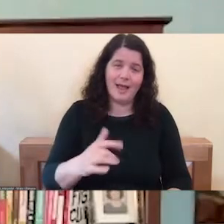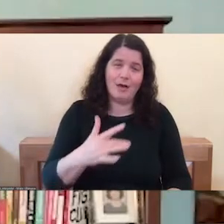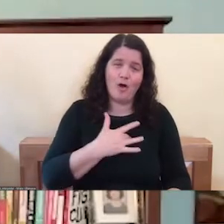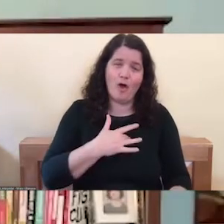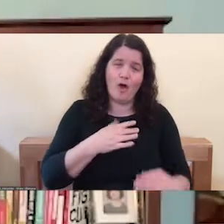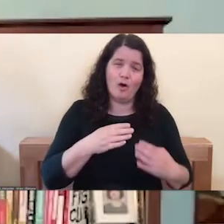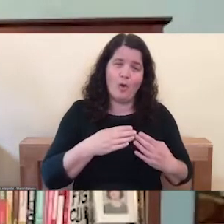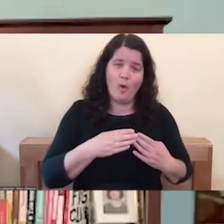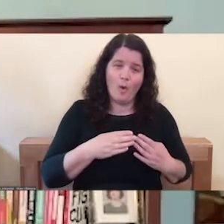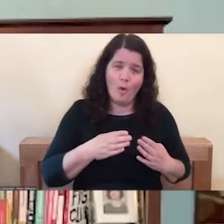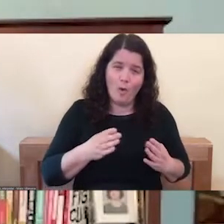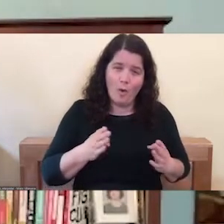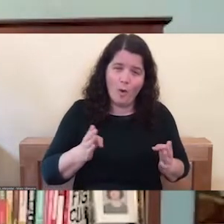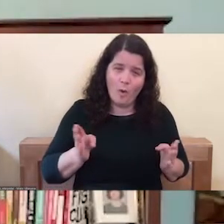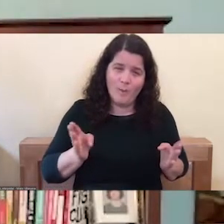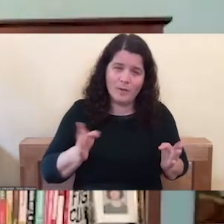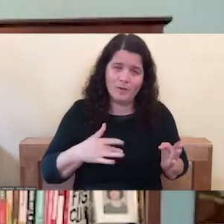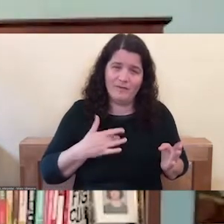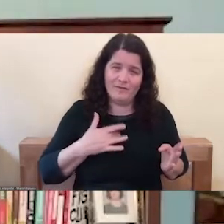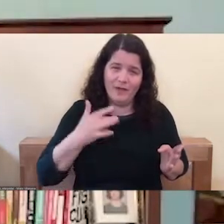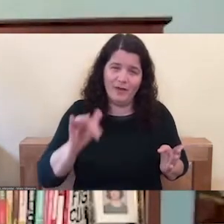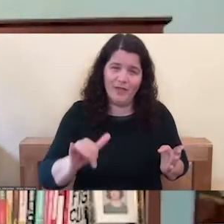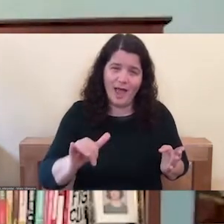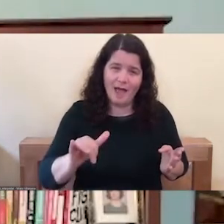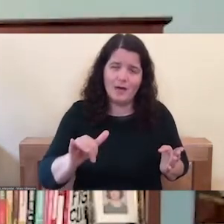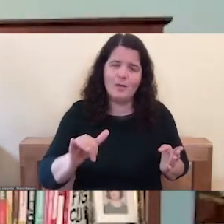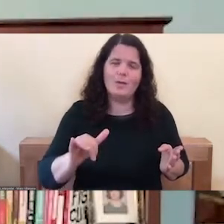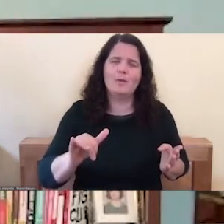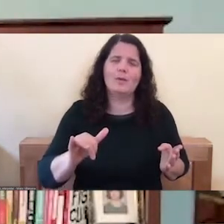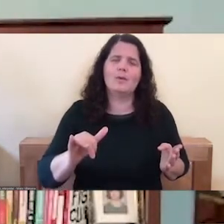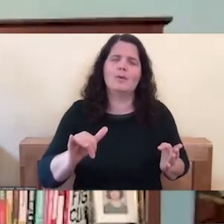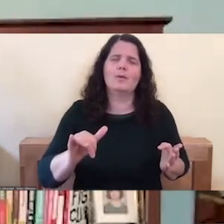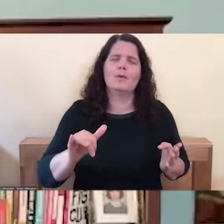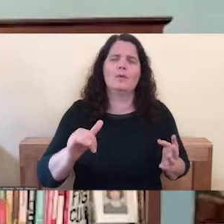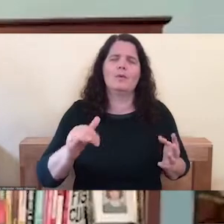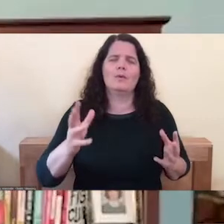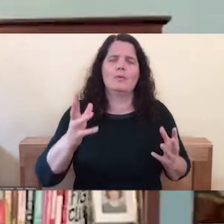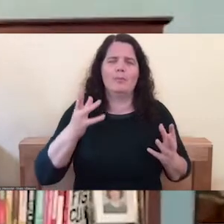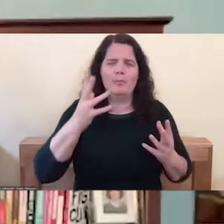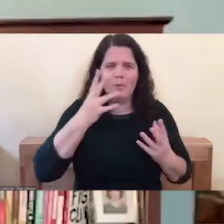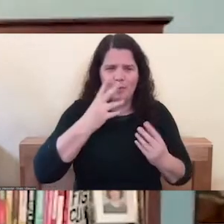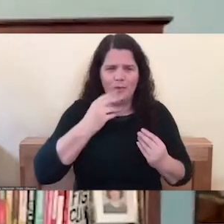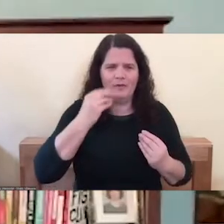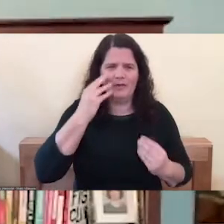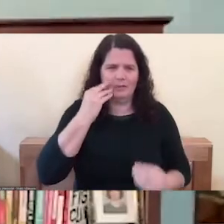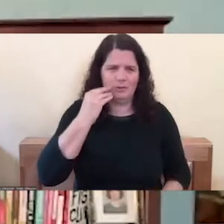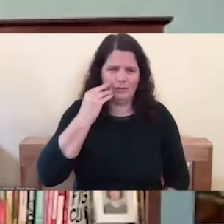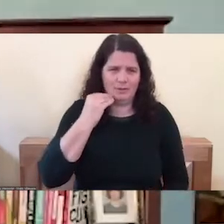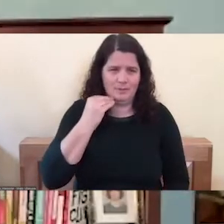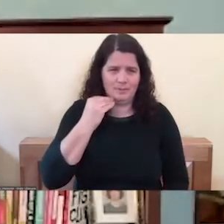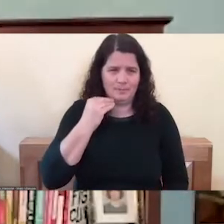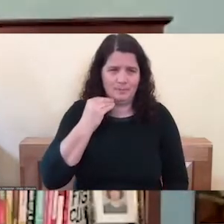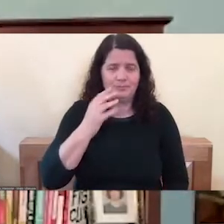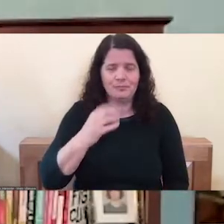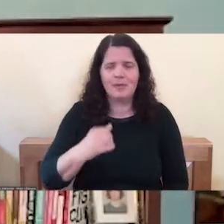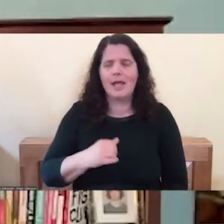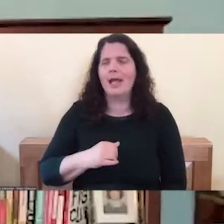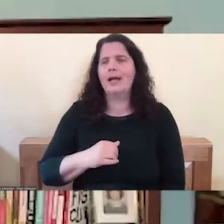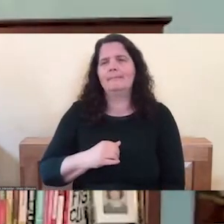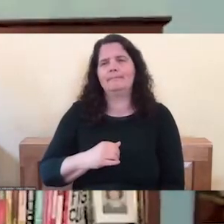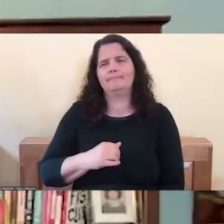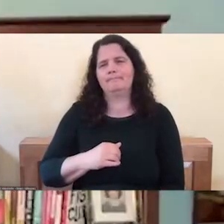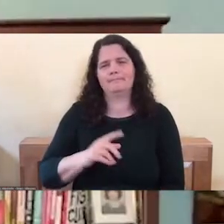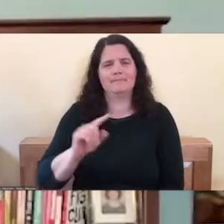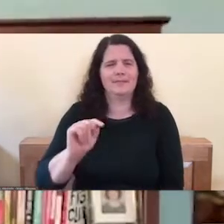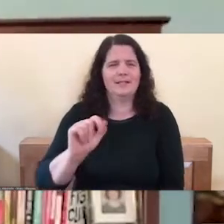It's a beautiful, it's a beautiful experience, you know, cause what you're open and it's not like that. That's why I love, that's why Tara.